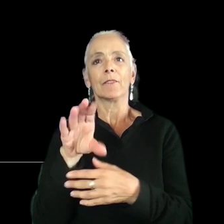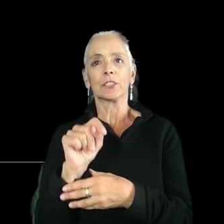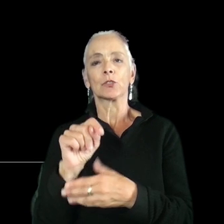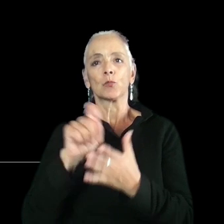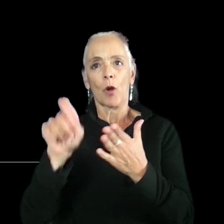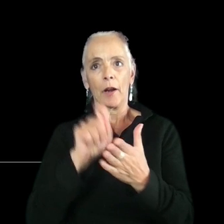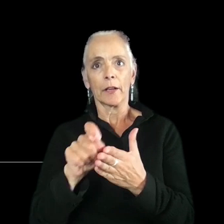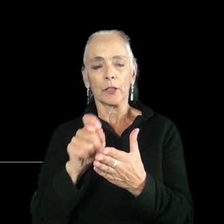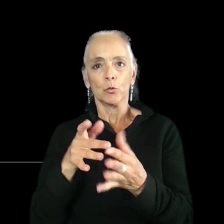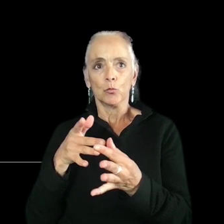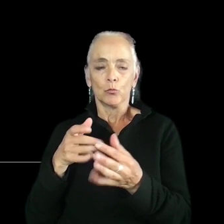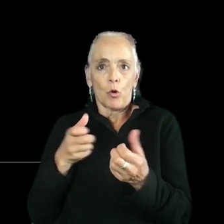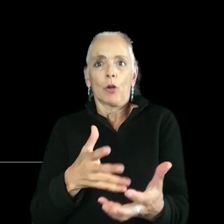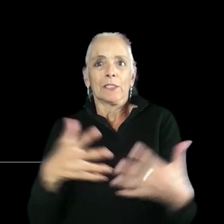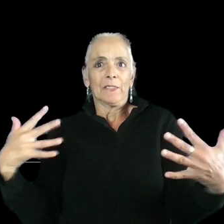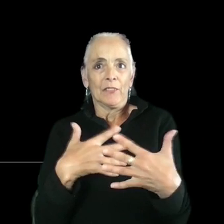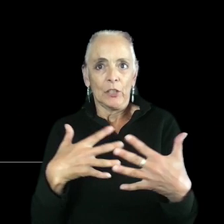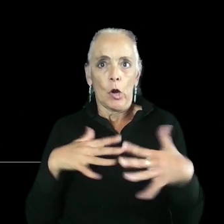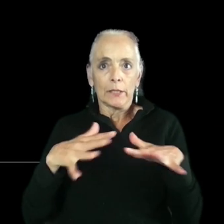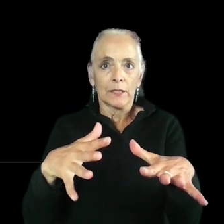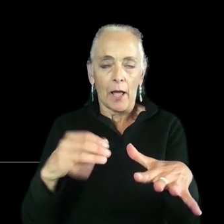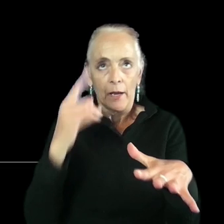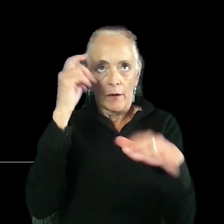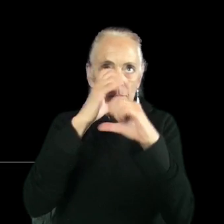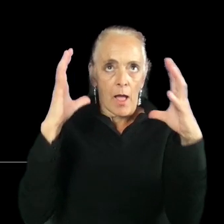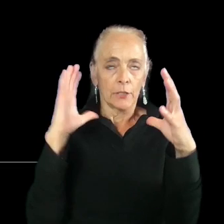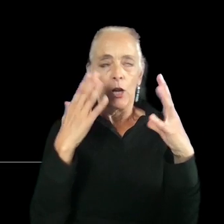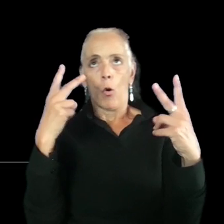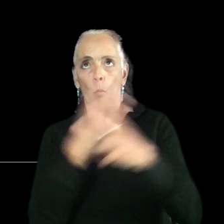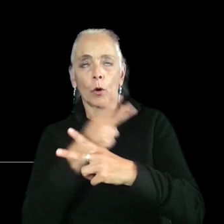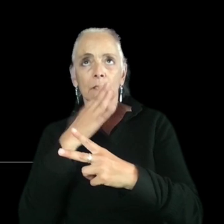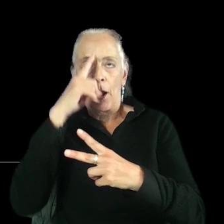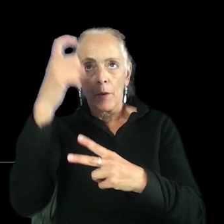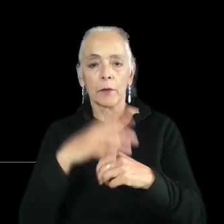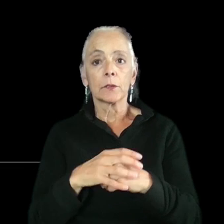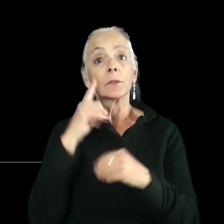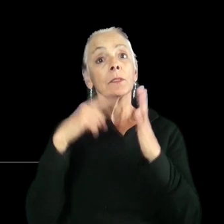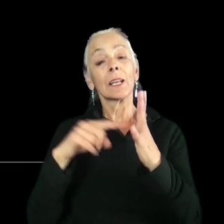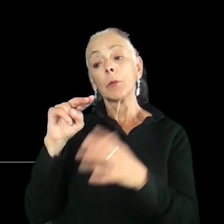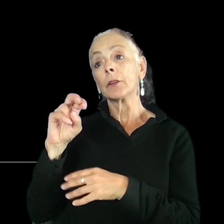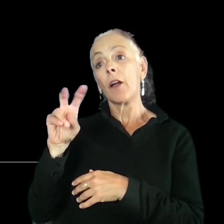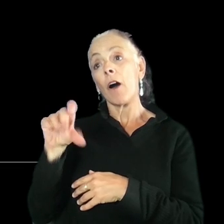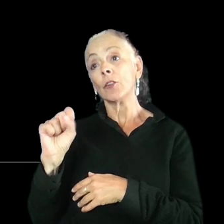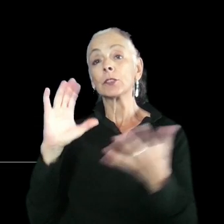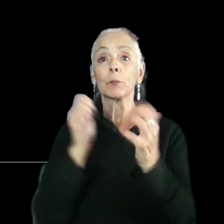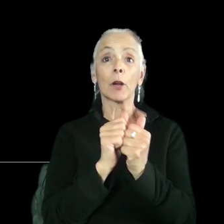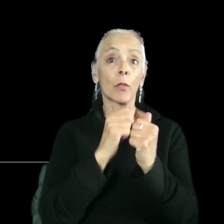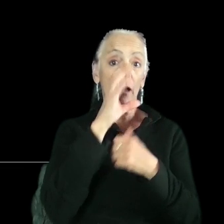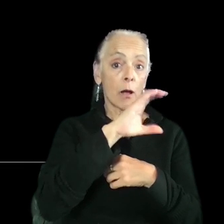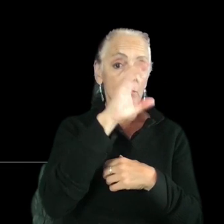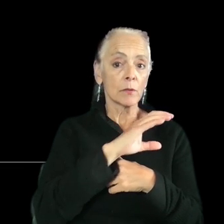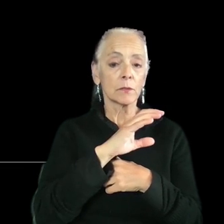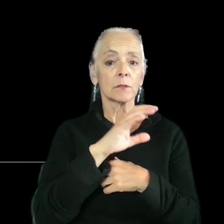and make us imagine our own worst nightmares. Because when it comes to novels, for example, contrary to comics, for example, we